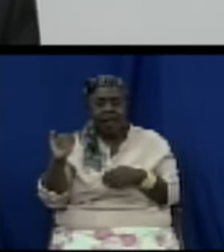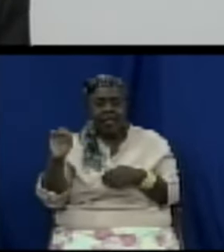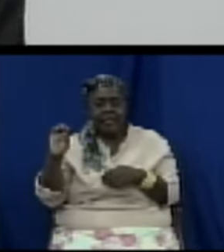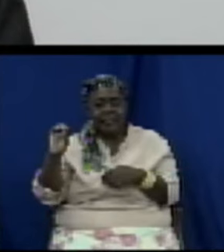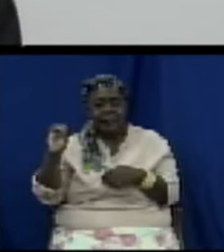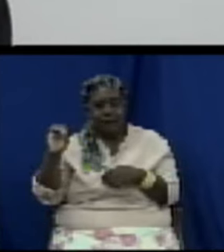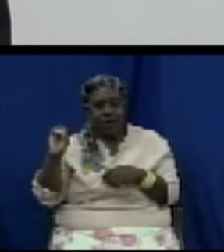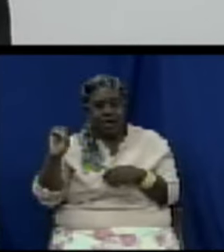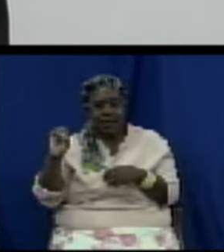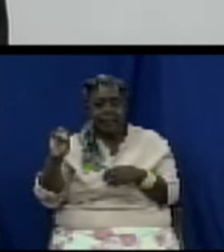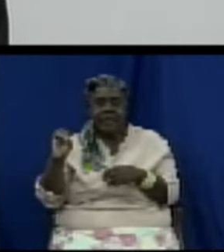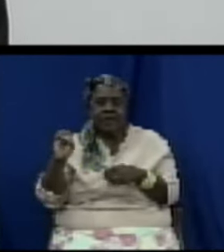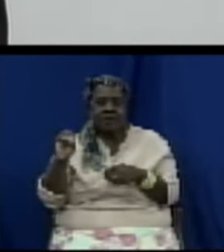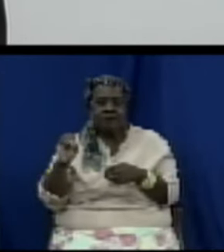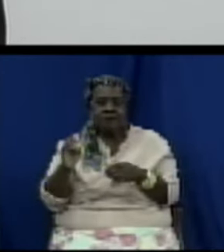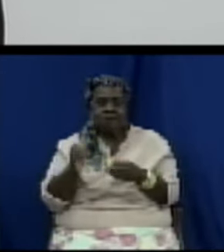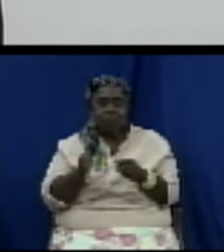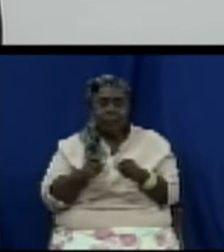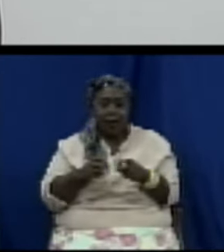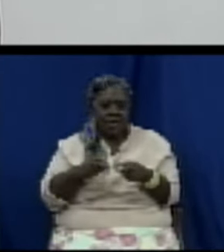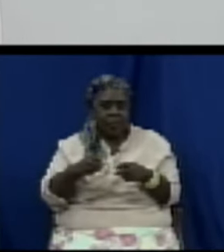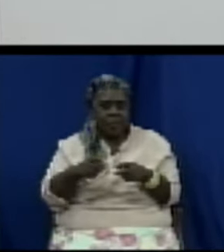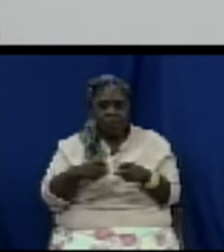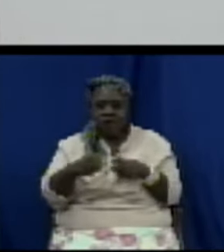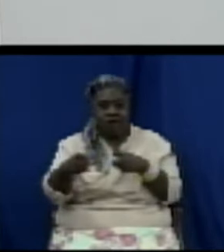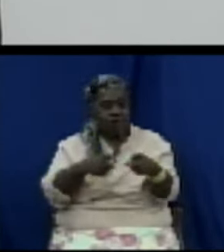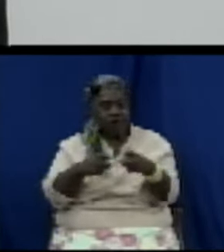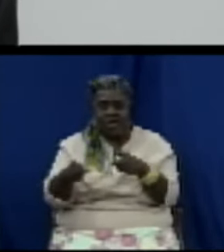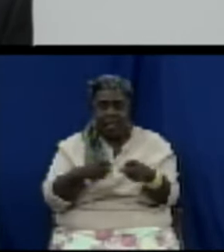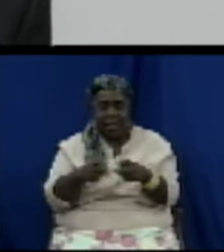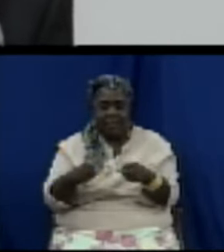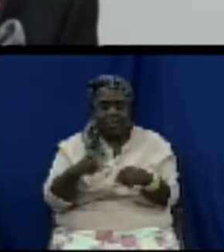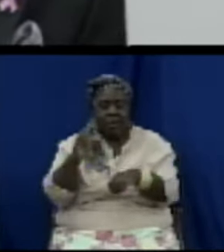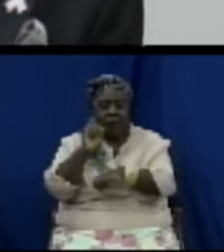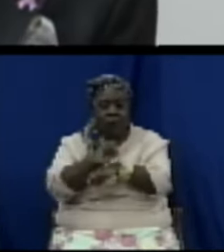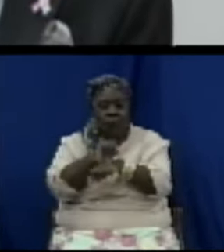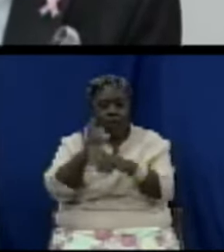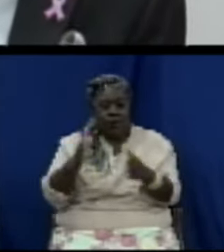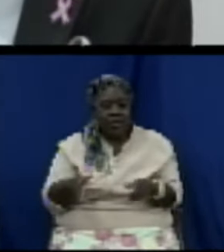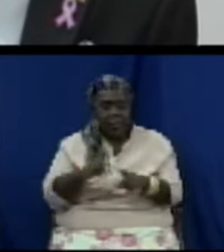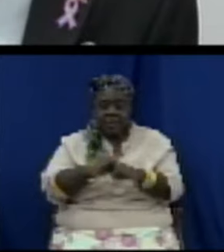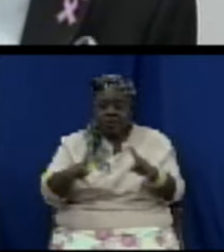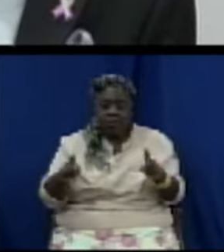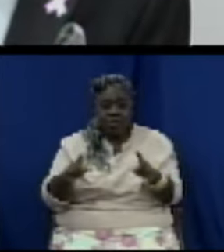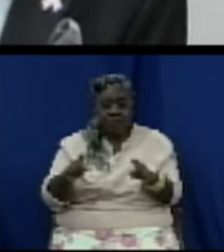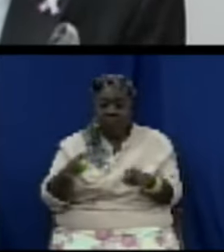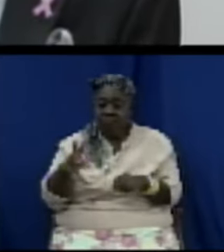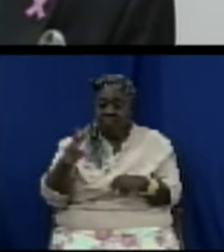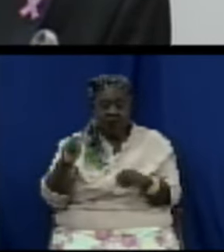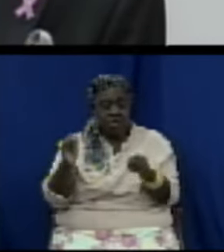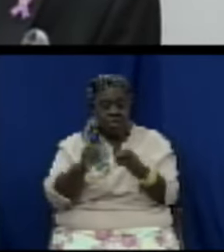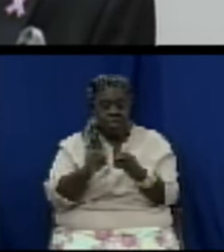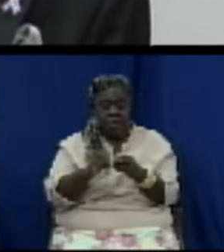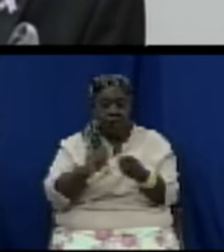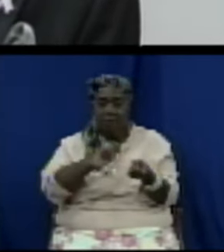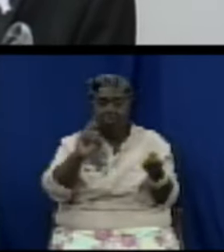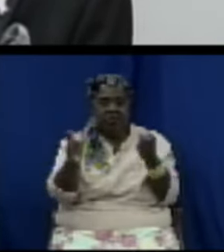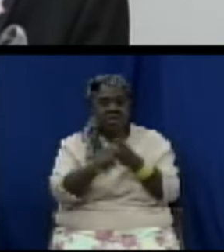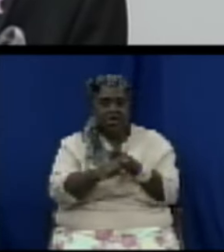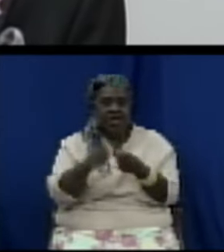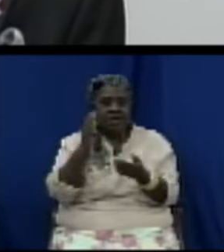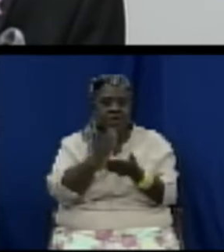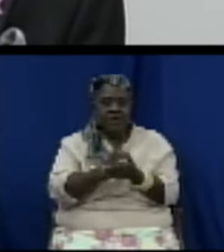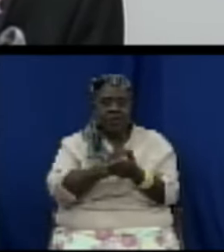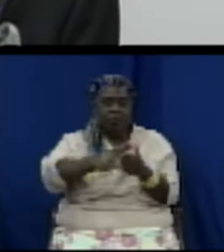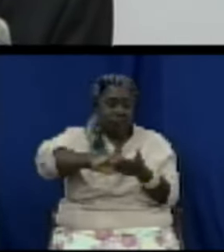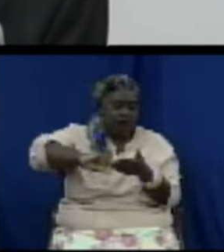no longer used the system has been changed as